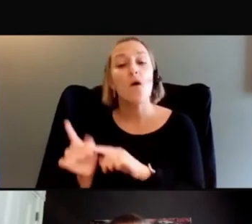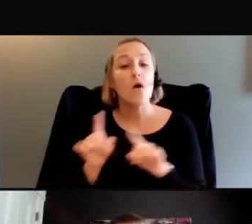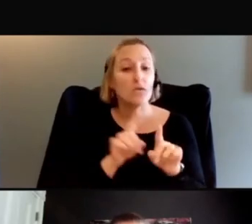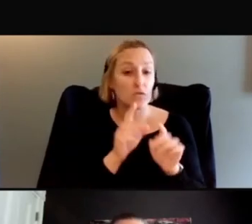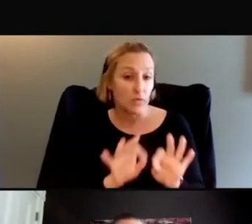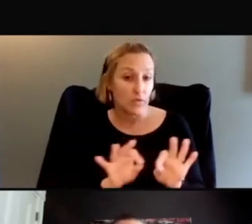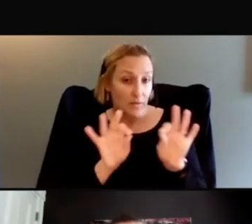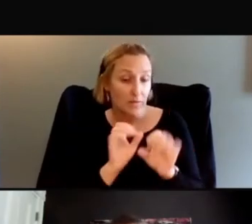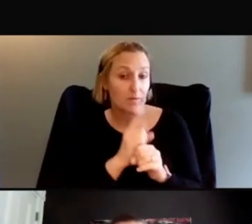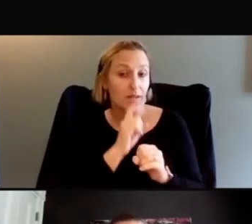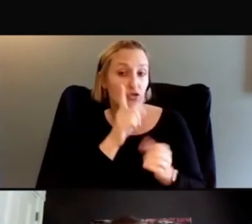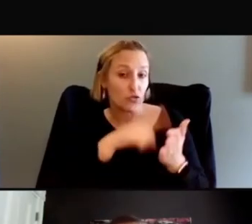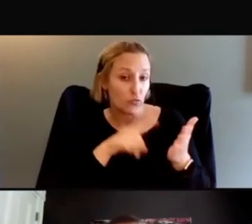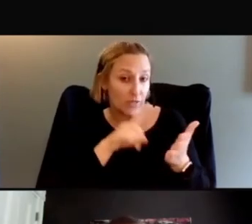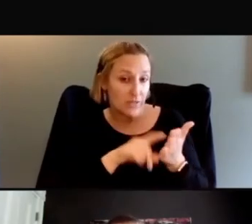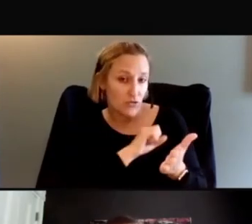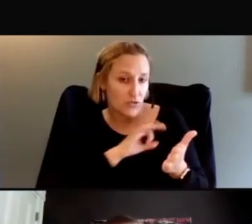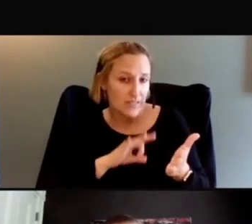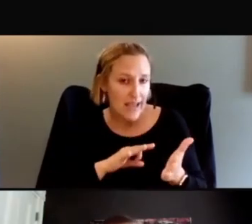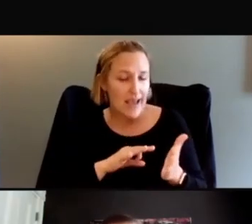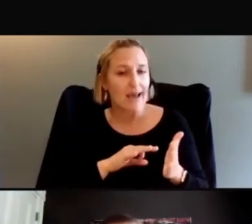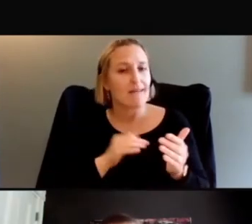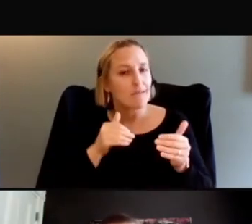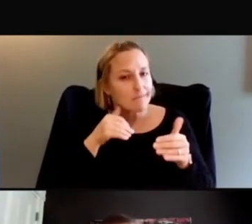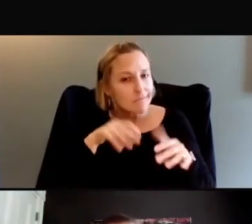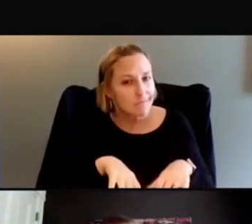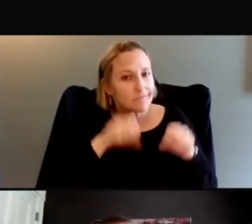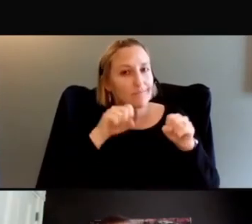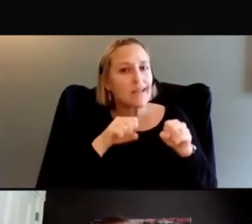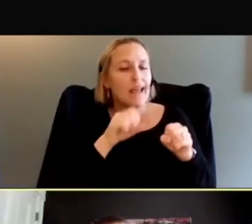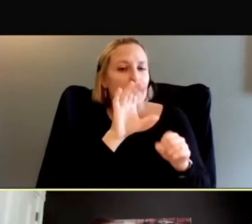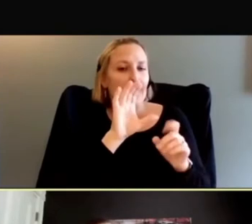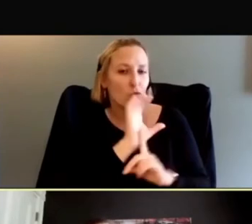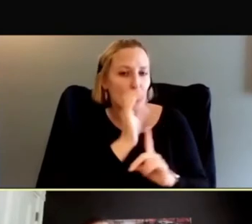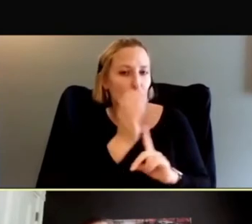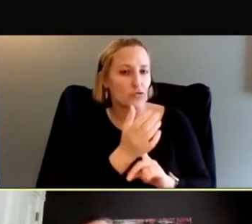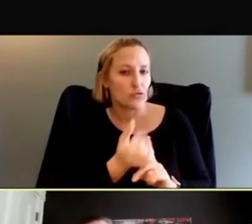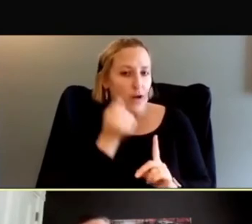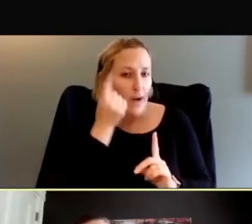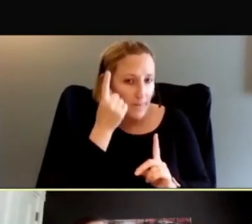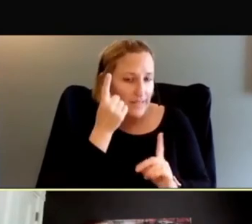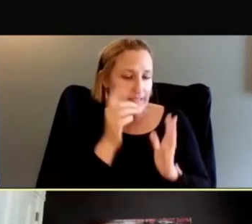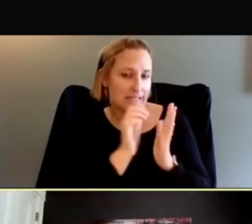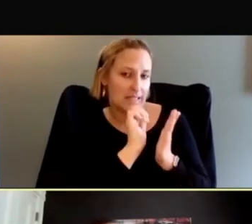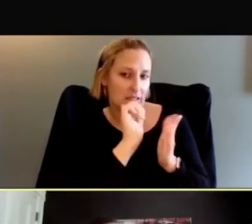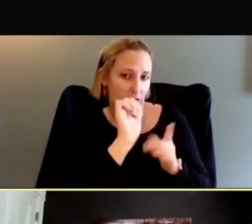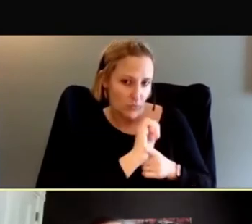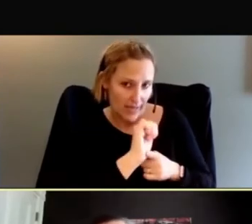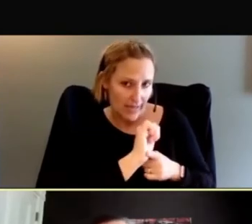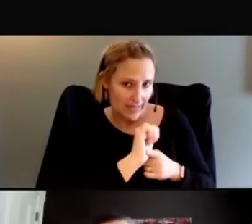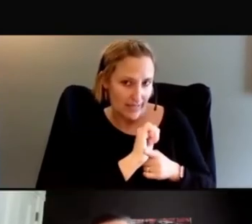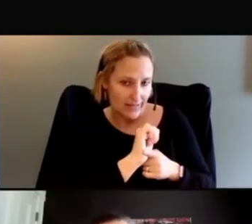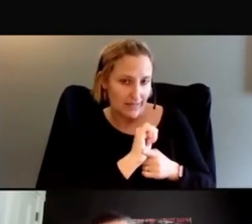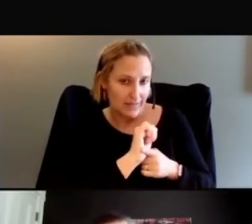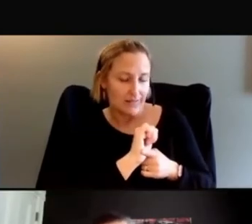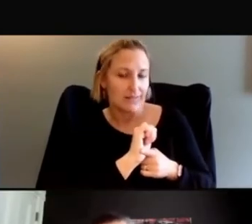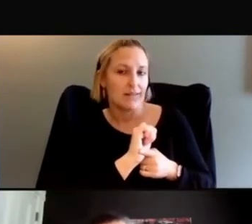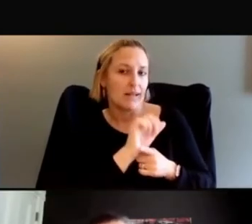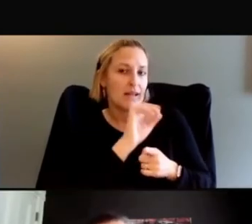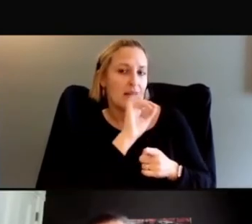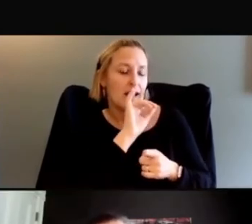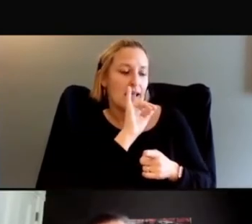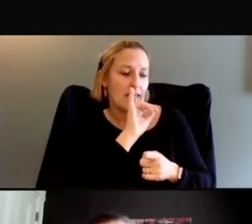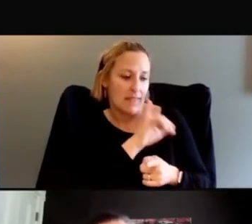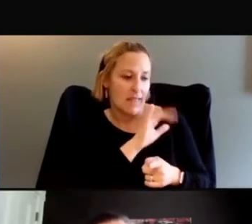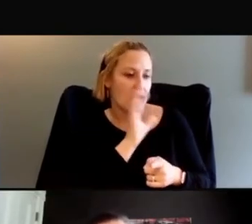complete cultural competency training. And, you know, we know that the depth of cultural competency training kind of directly correlates with, with the